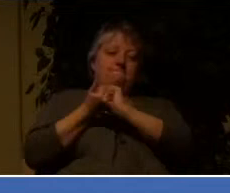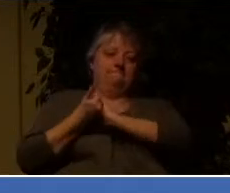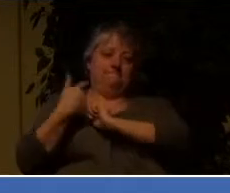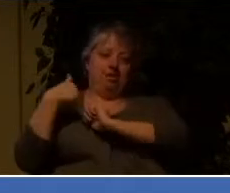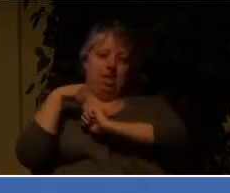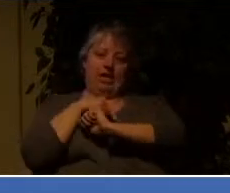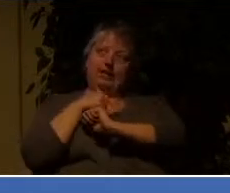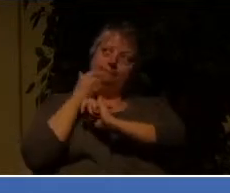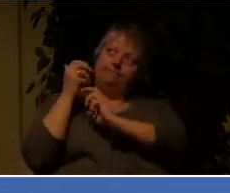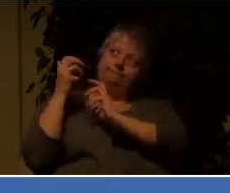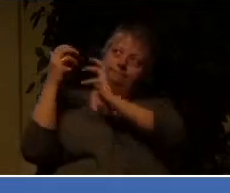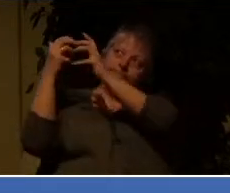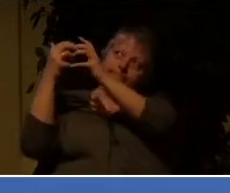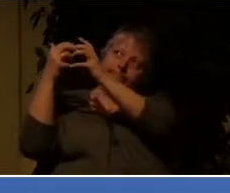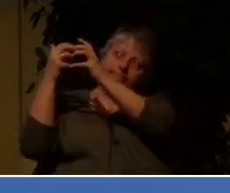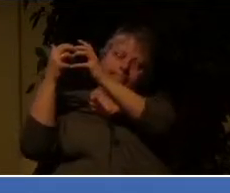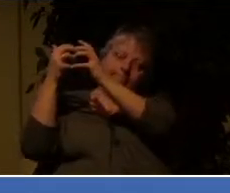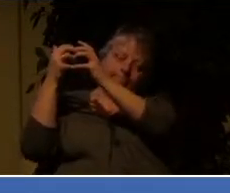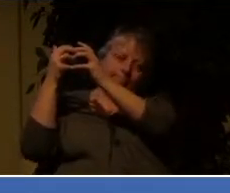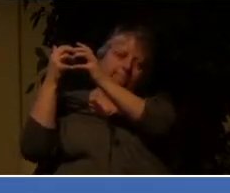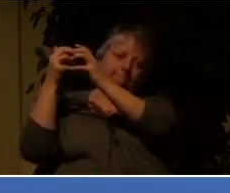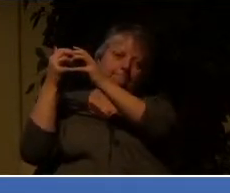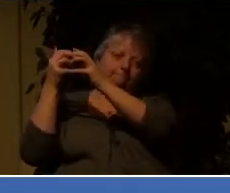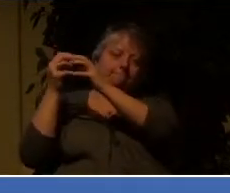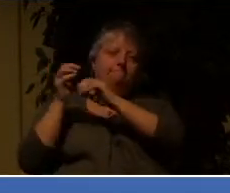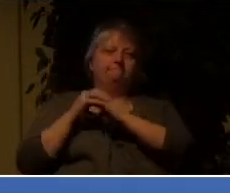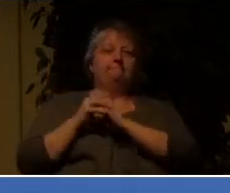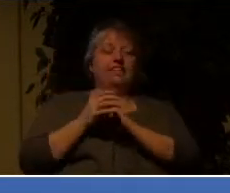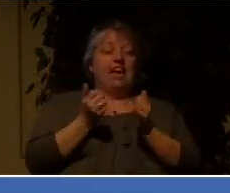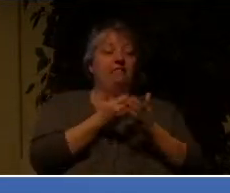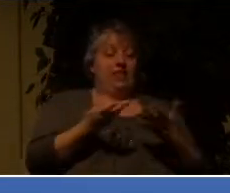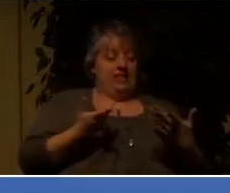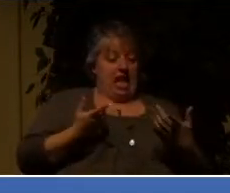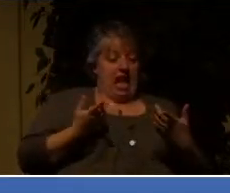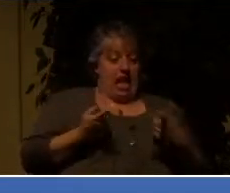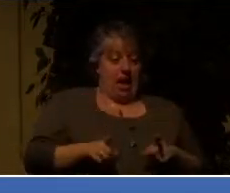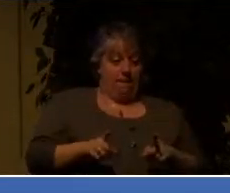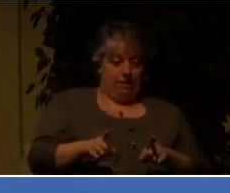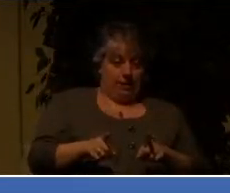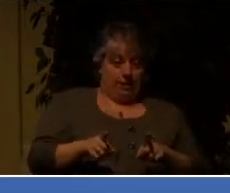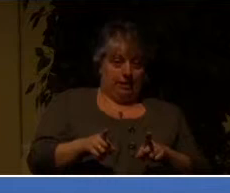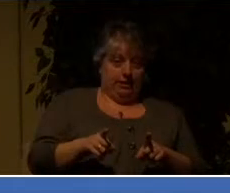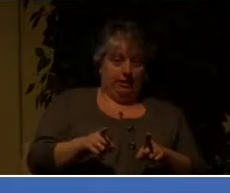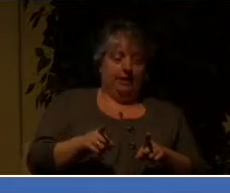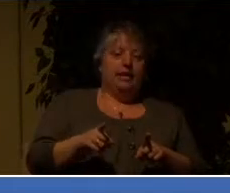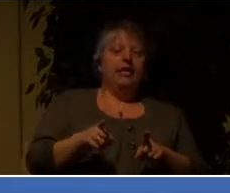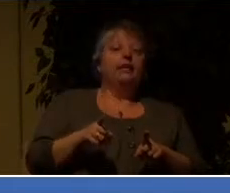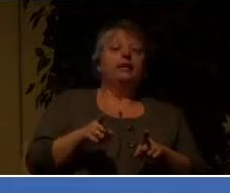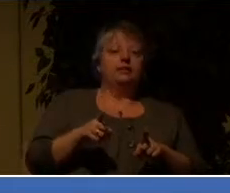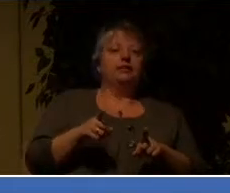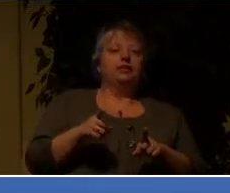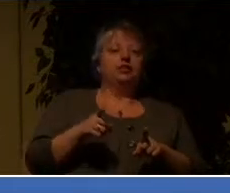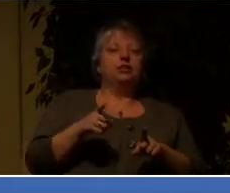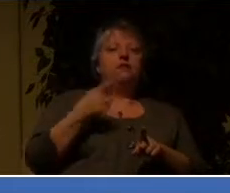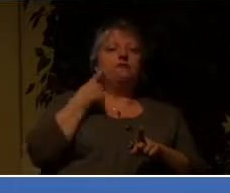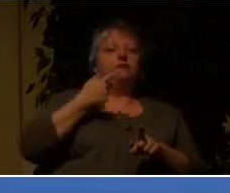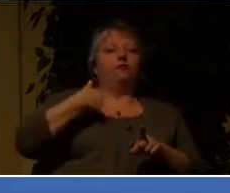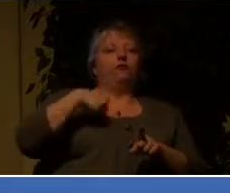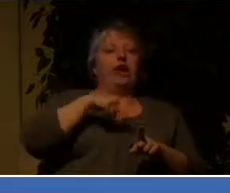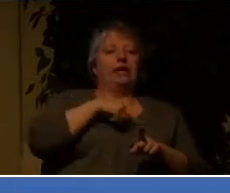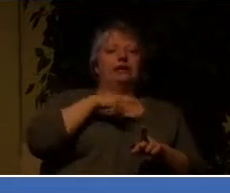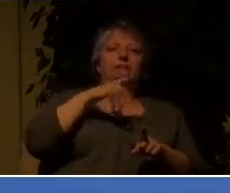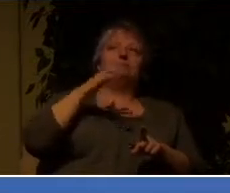happens is intended to present us before God without any wrinkle or blemish and spot.